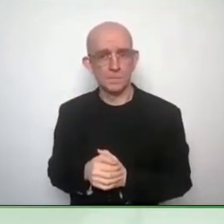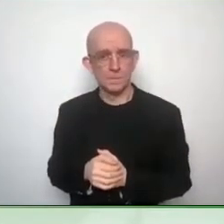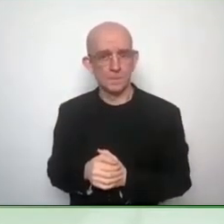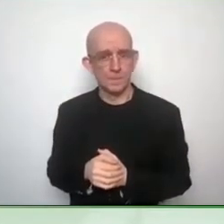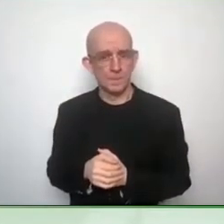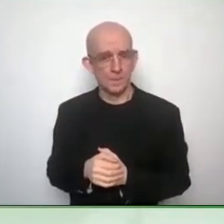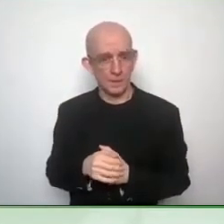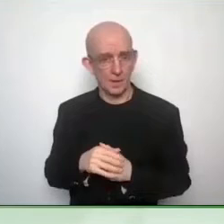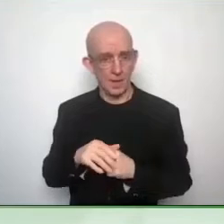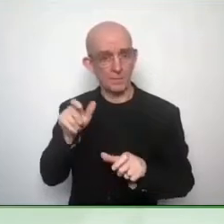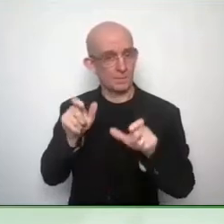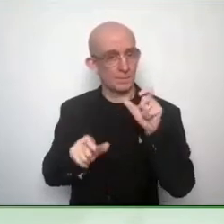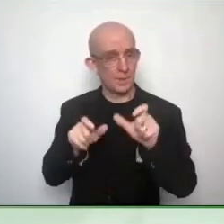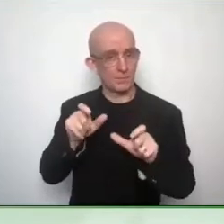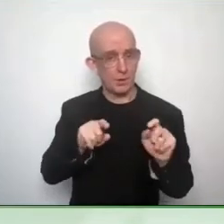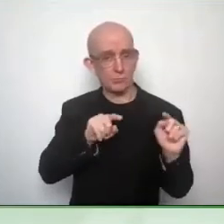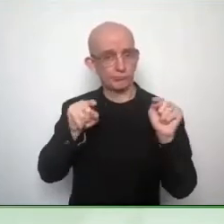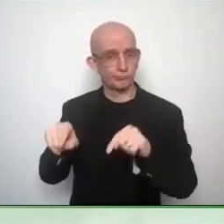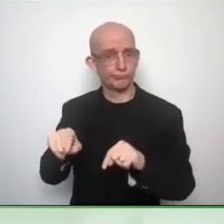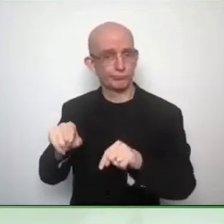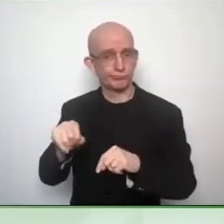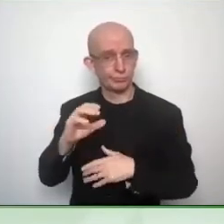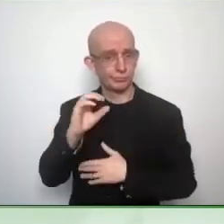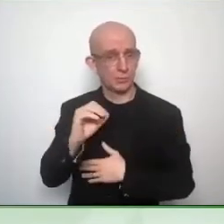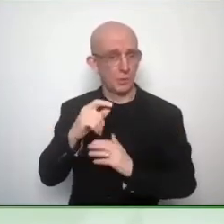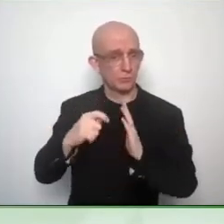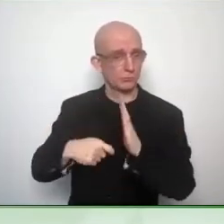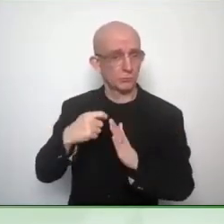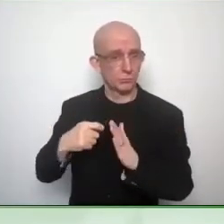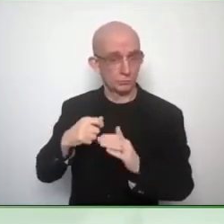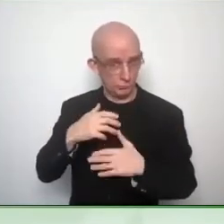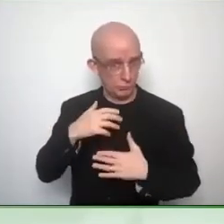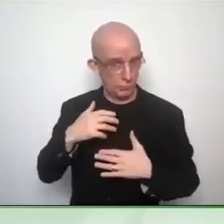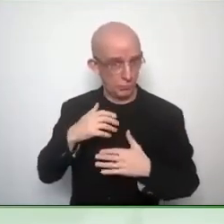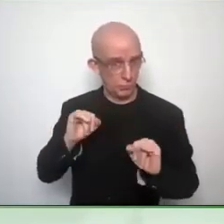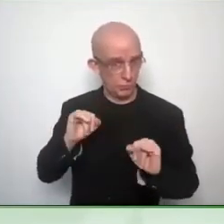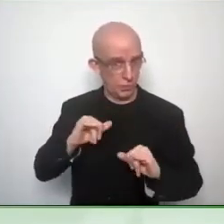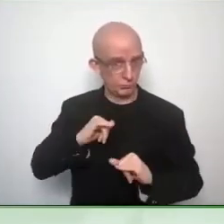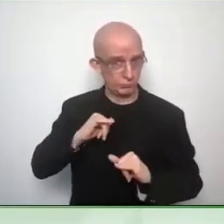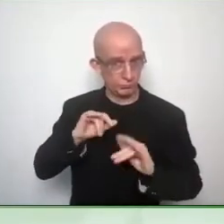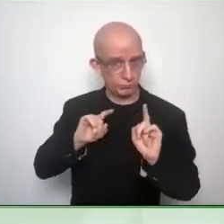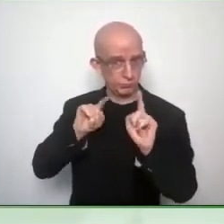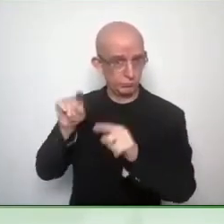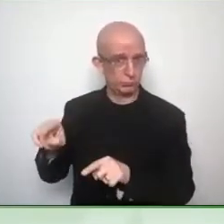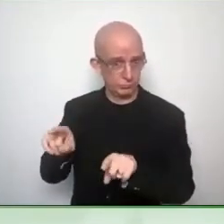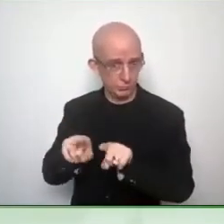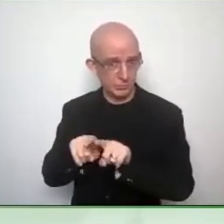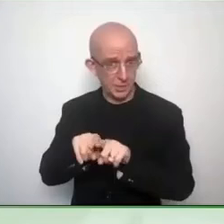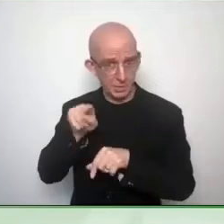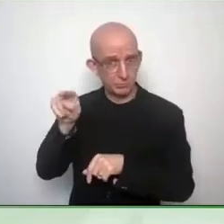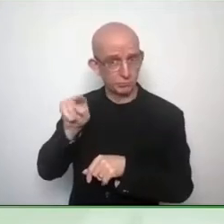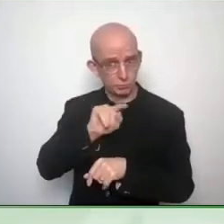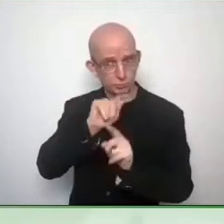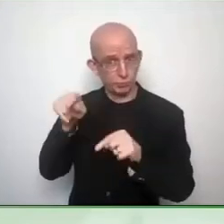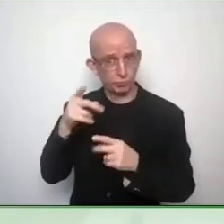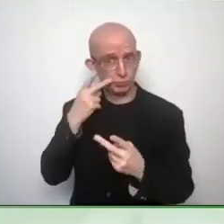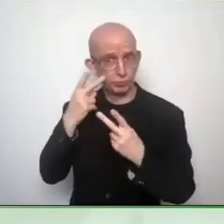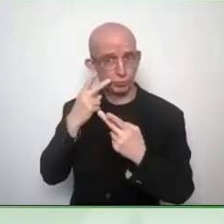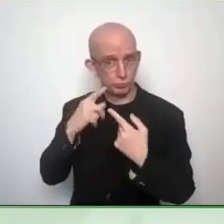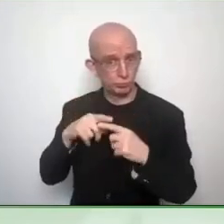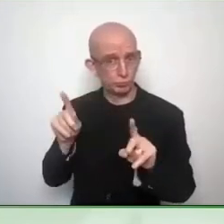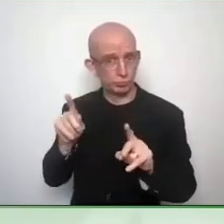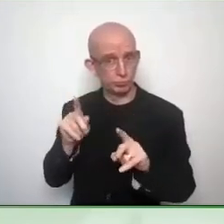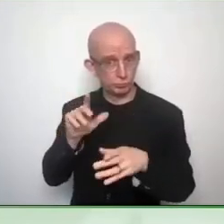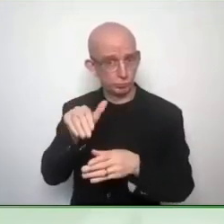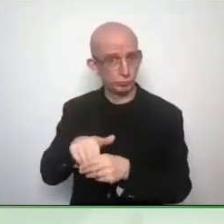Thank you for the question, Sabine. The conference is actually organized in July in LACO in Italy. And for the